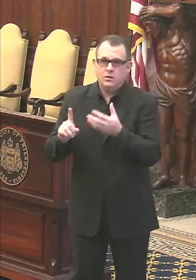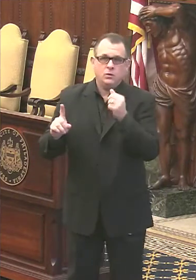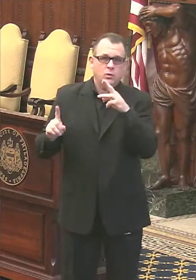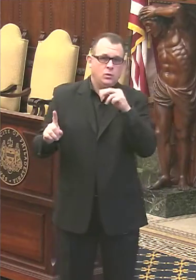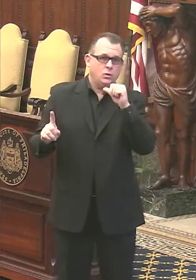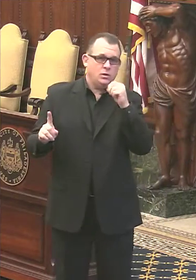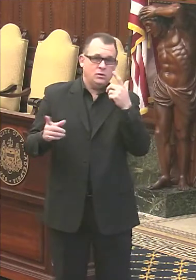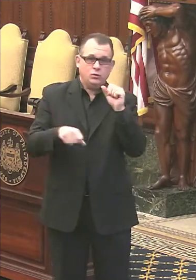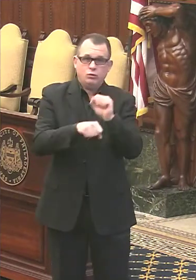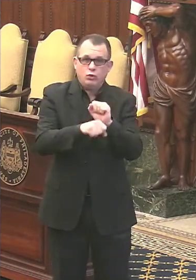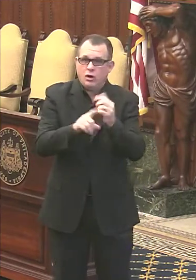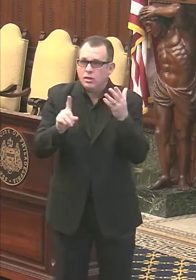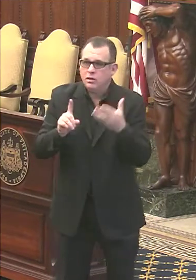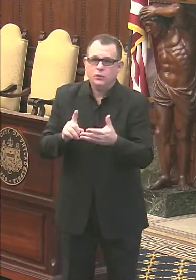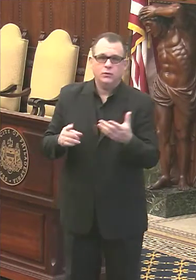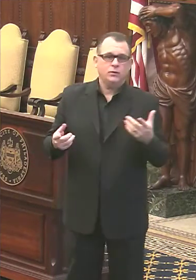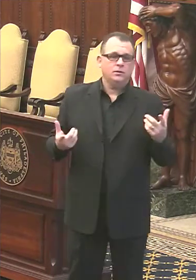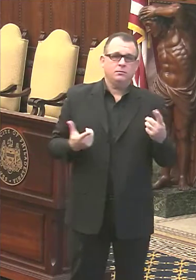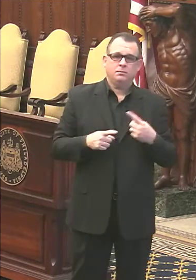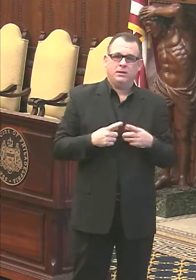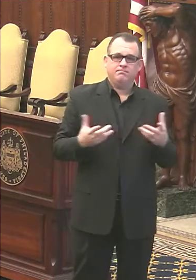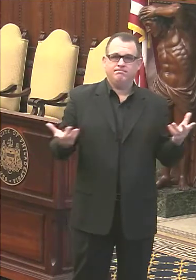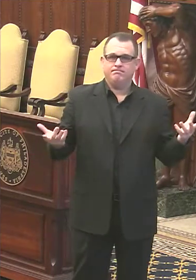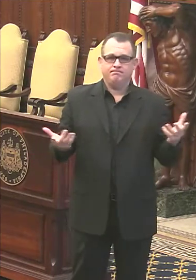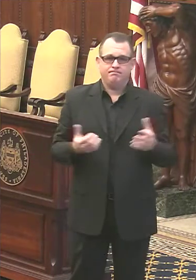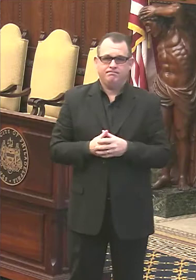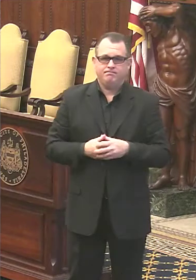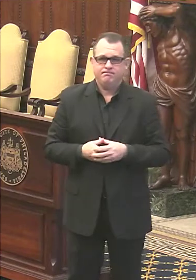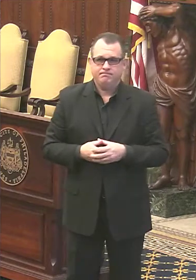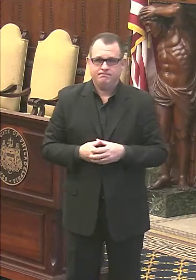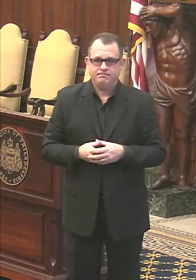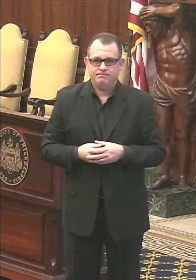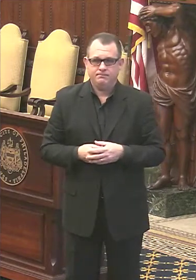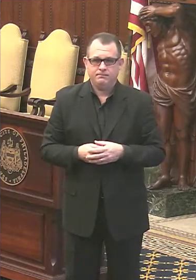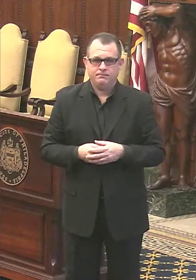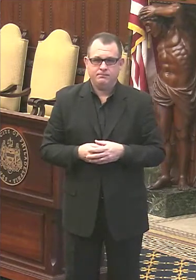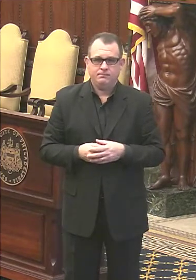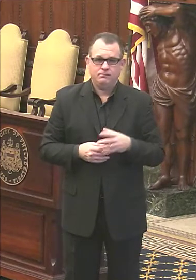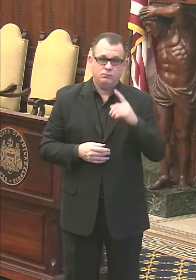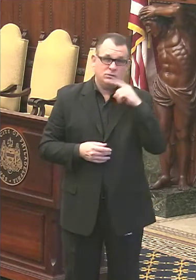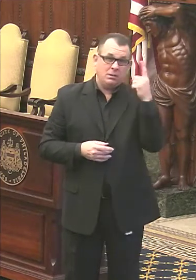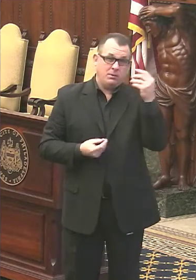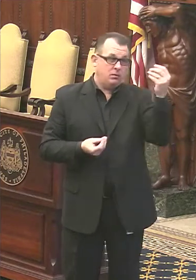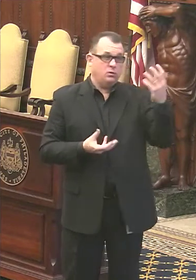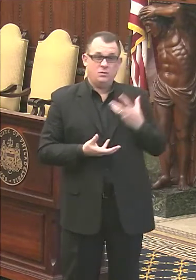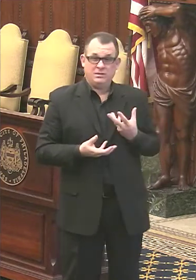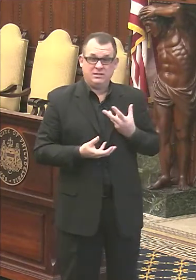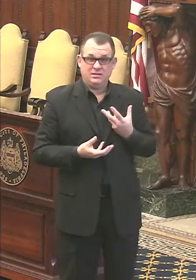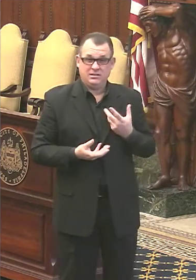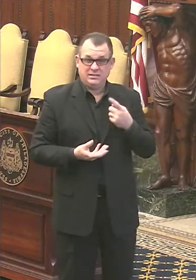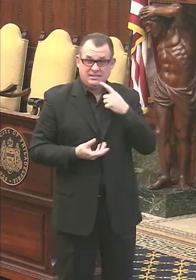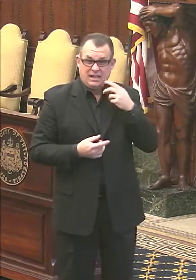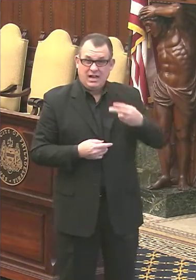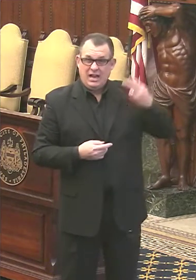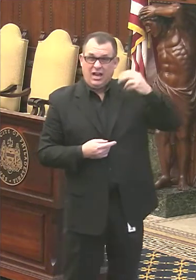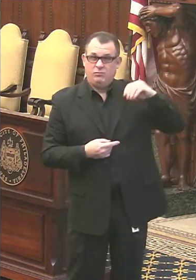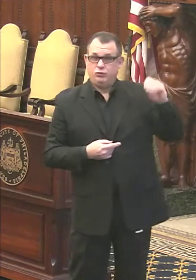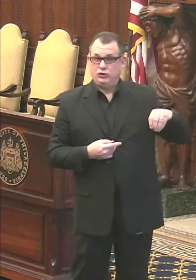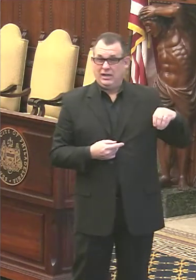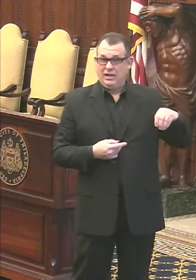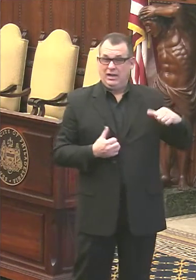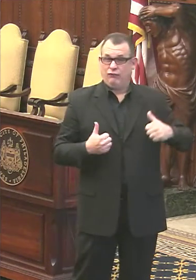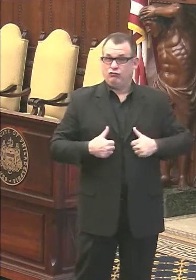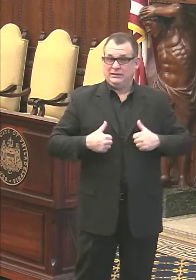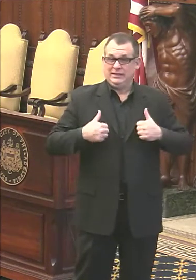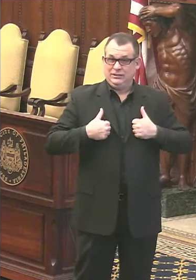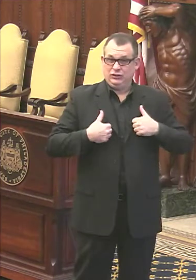from what you've heard about some individual places that, um, recorded us, it's a fairly high percentage of the residents are getting vaccinated, maybe three